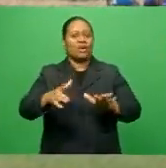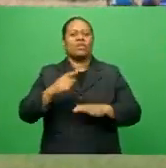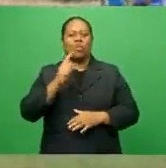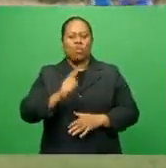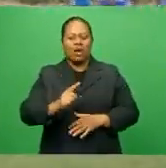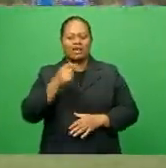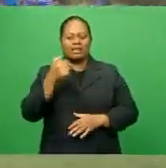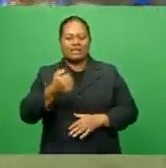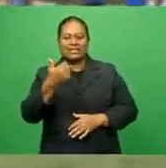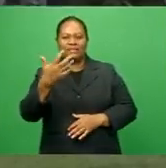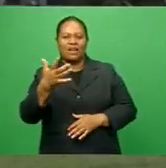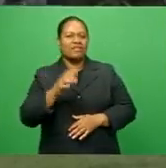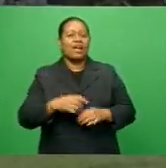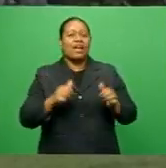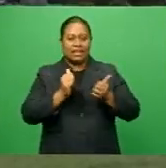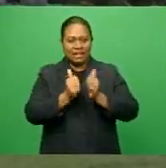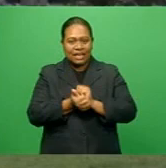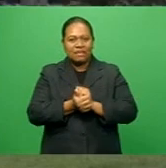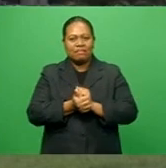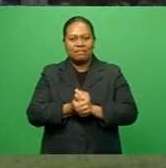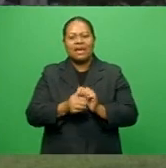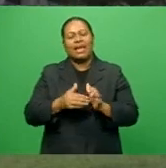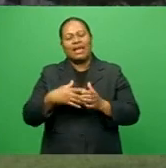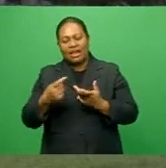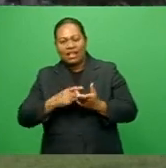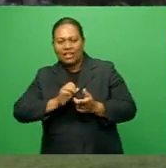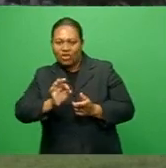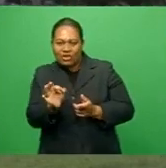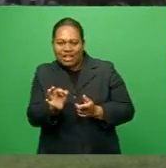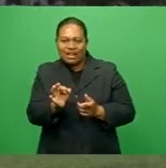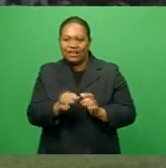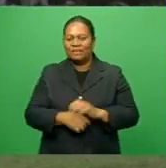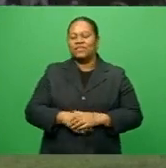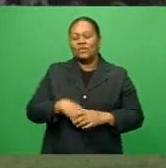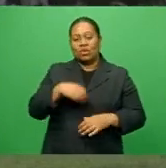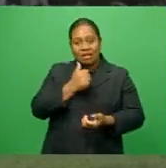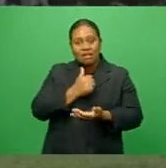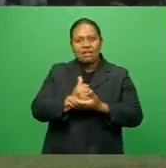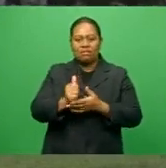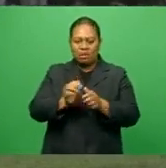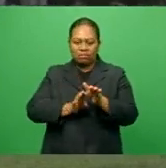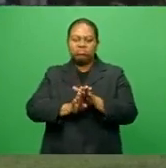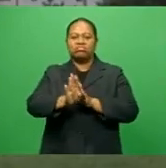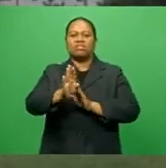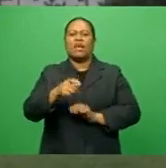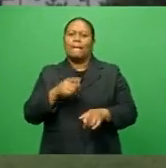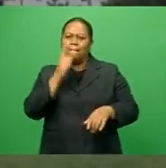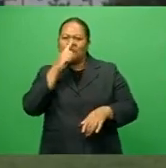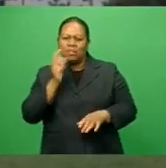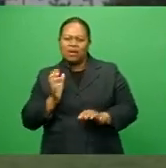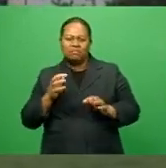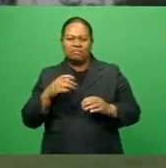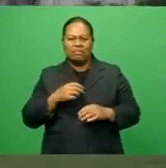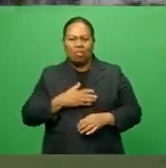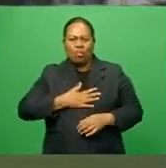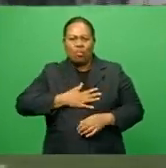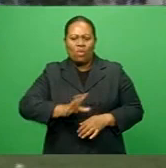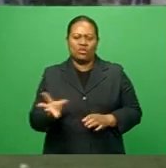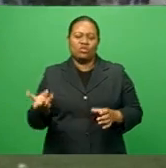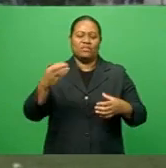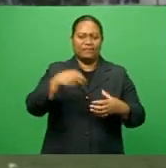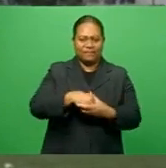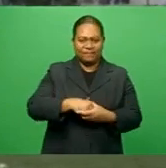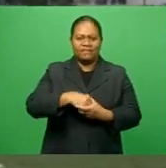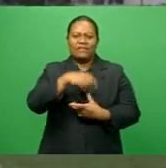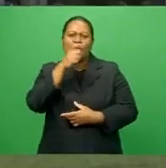games with 45 yet to be played. He adds the current numbers and increased interest shows a lot of promise for the future